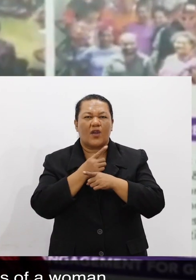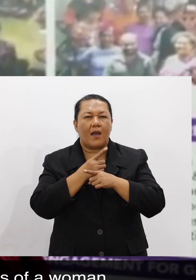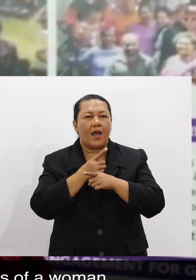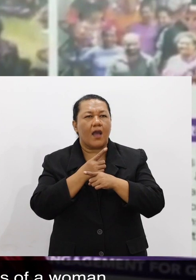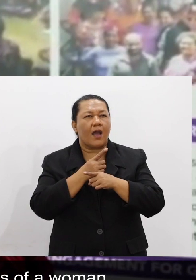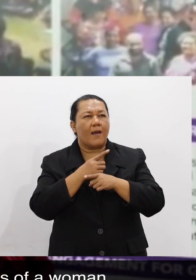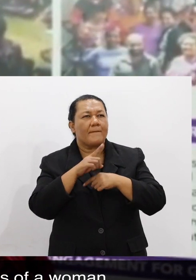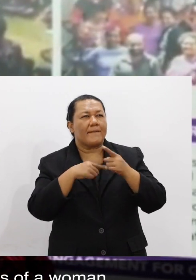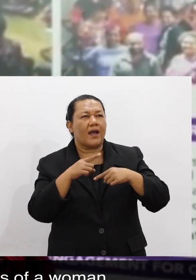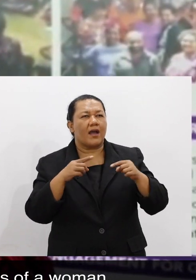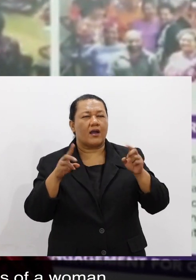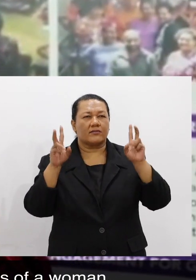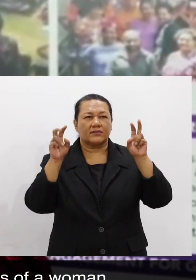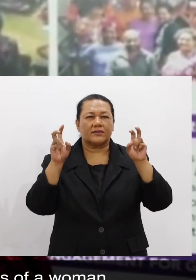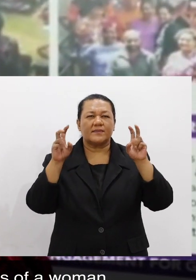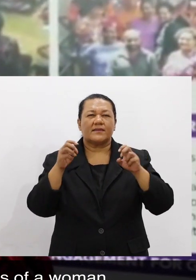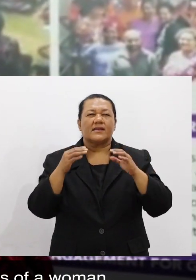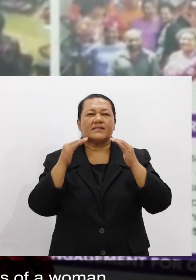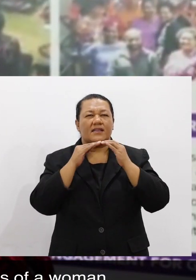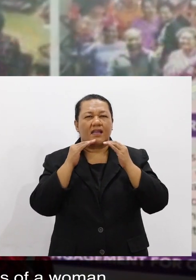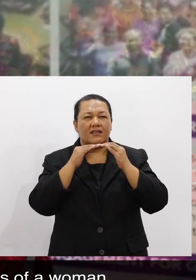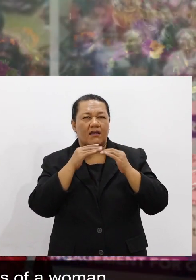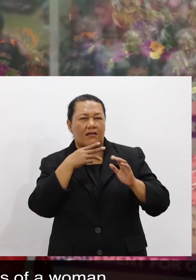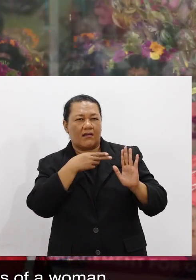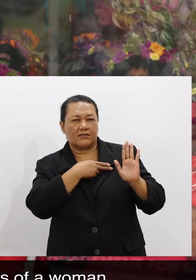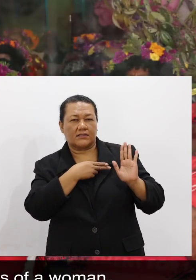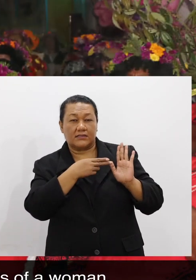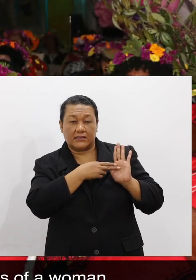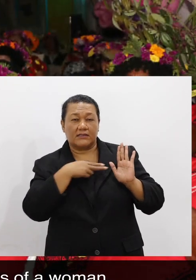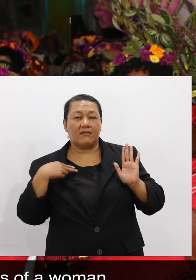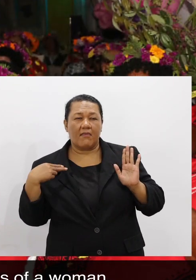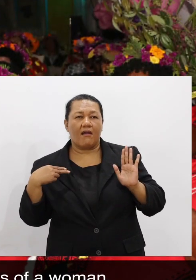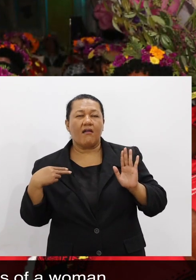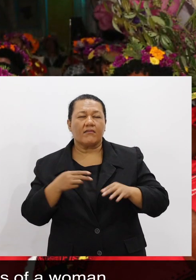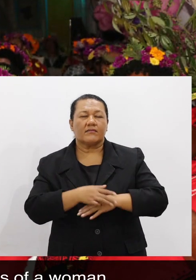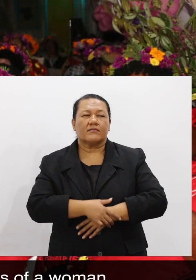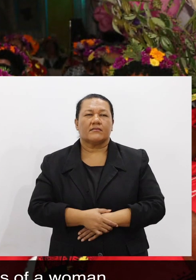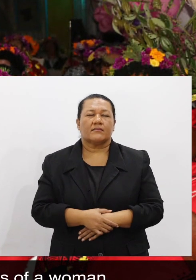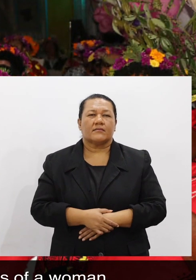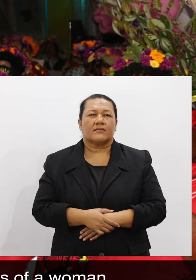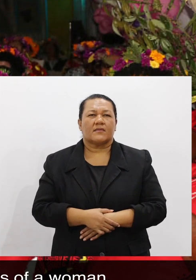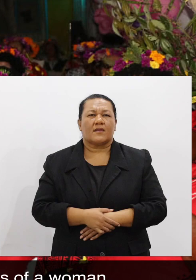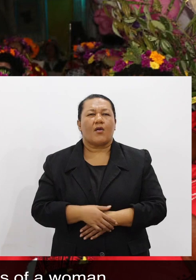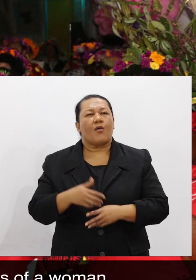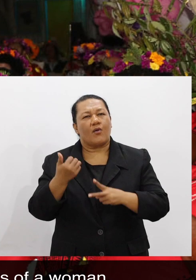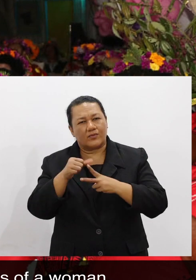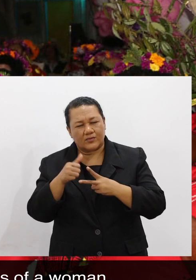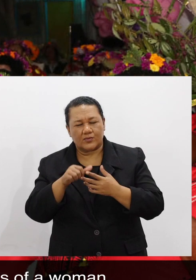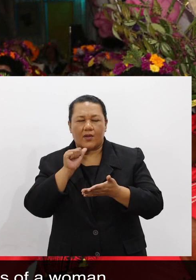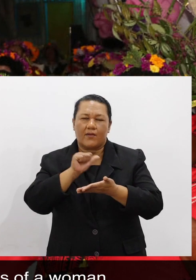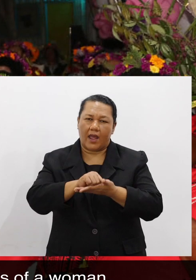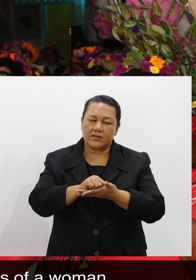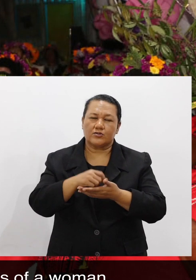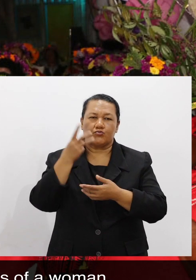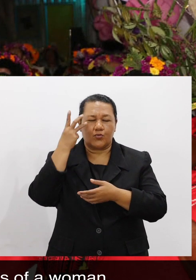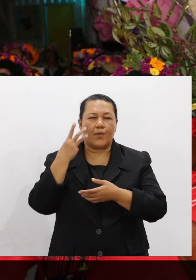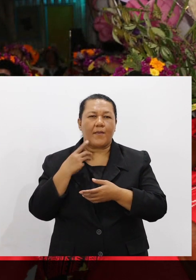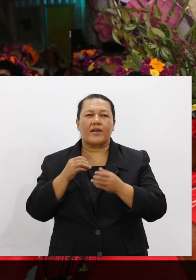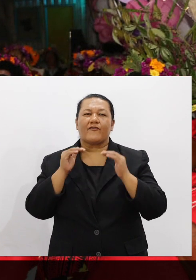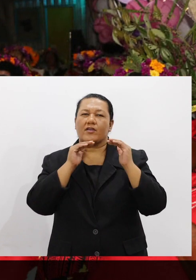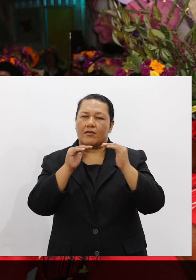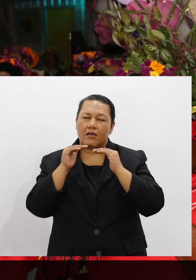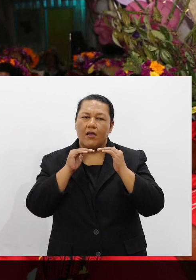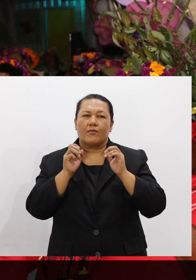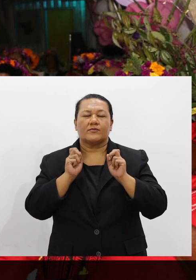It also addresses the gender stereotypes addressing the rights of a woman